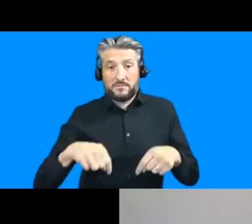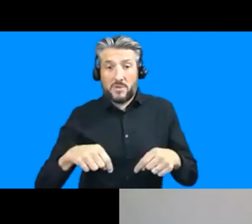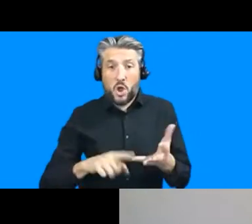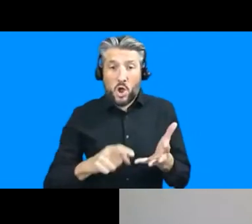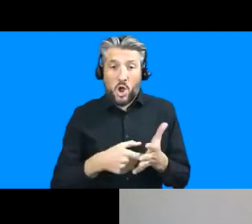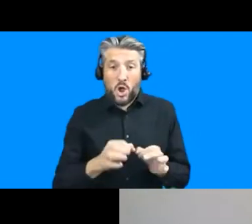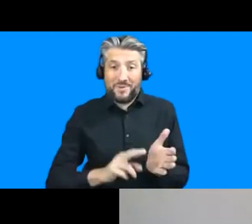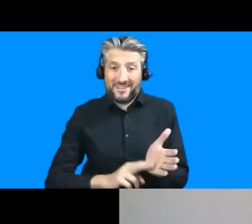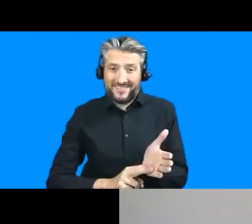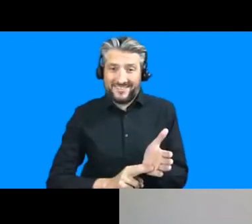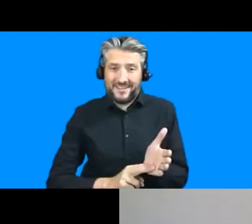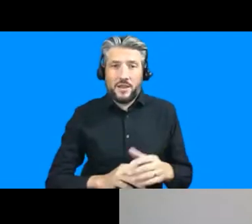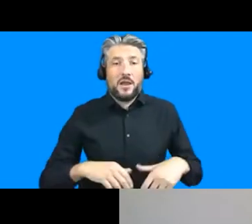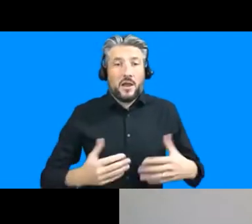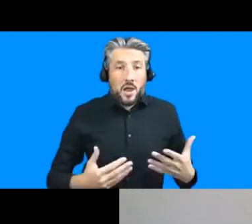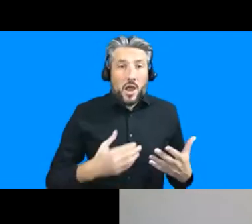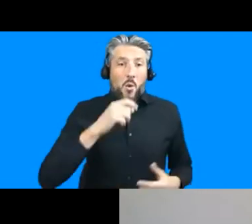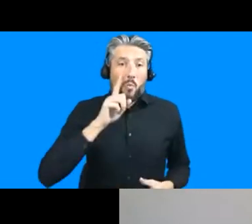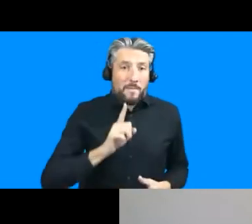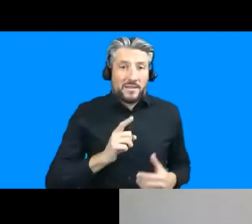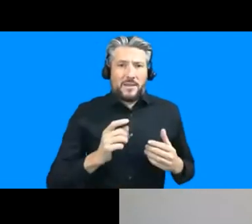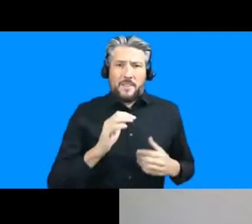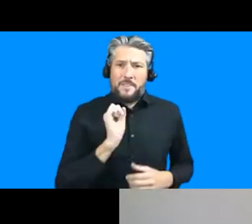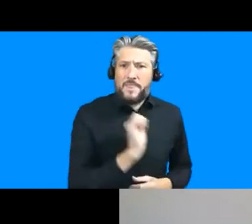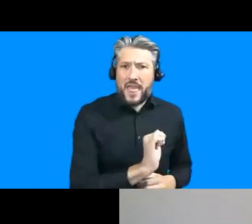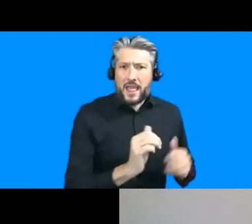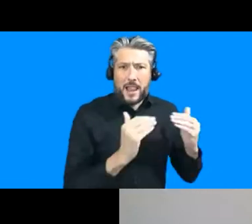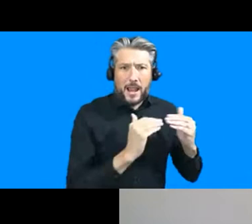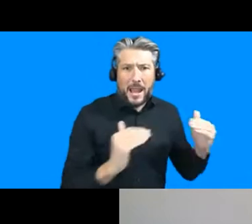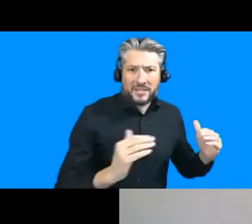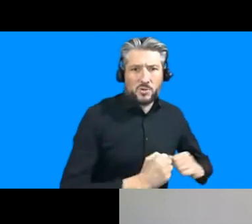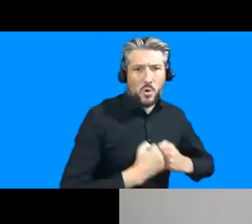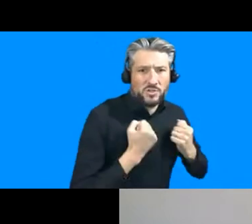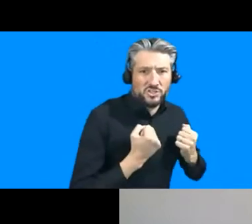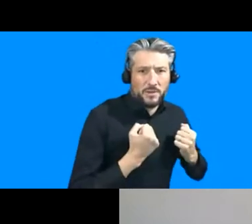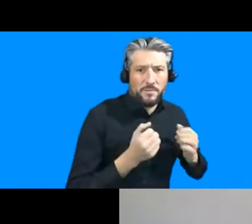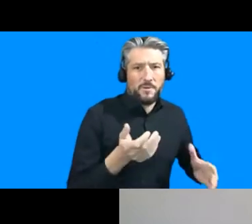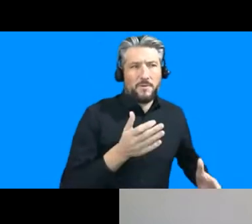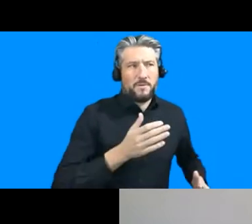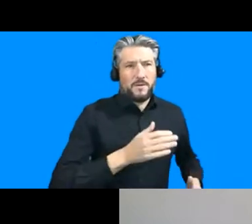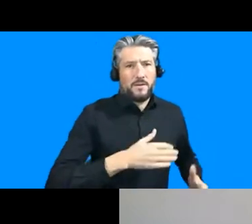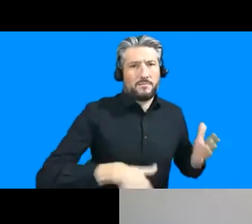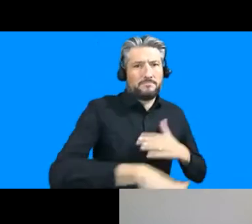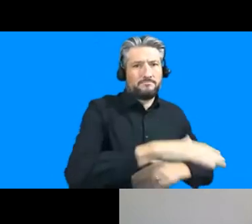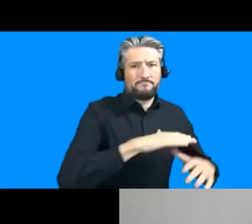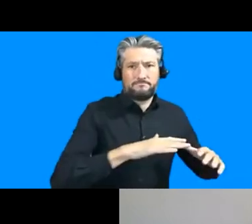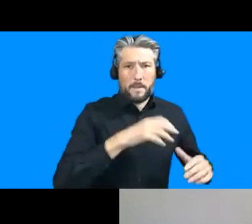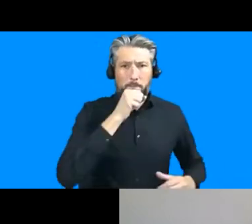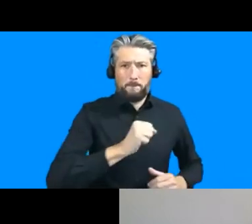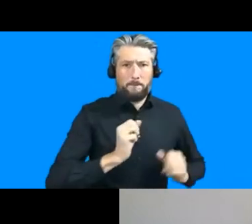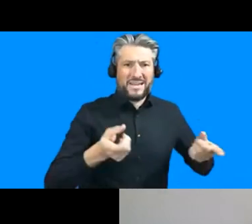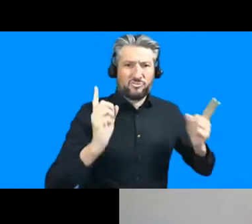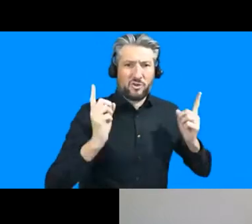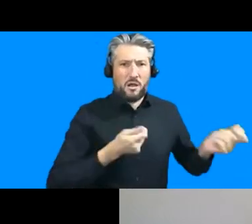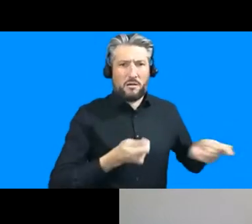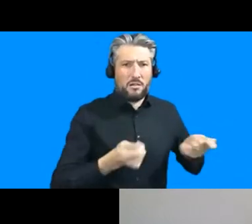ownership in in patriarchal societies is a particularly controversial one so i hope that answers uh your question fahad so when i turn to